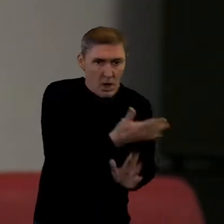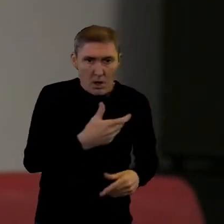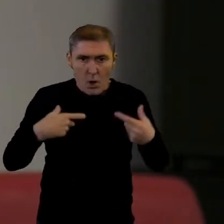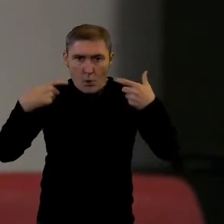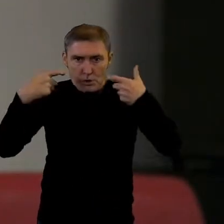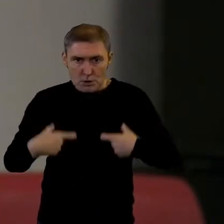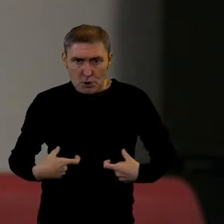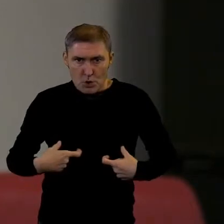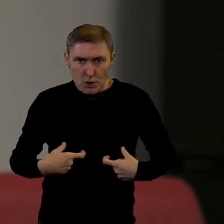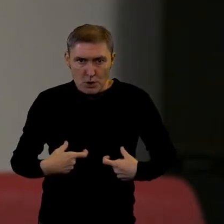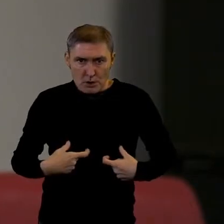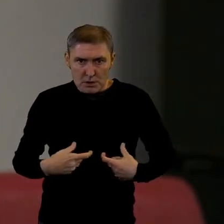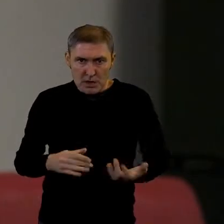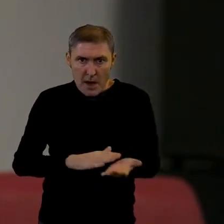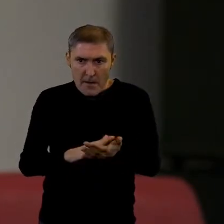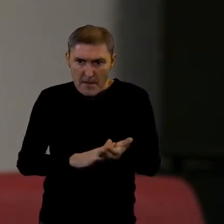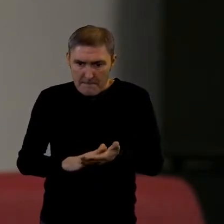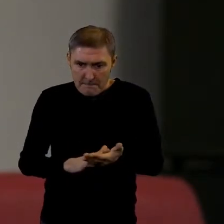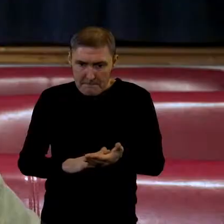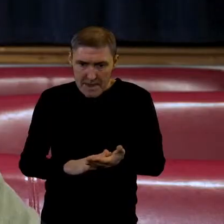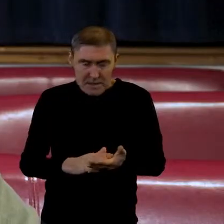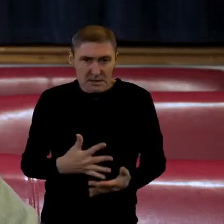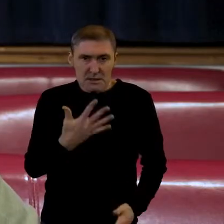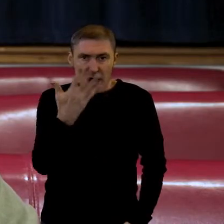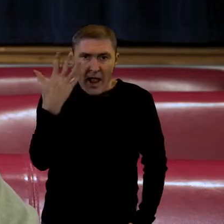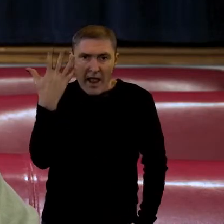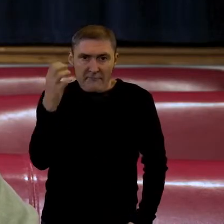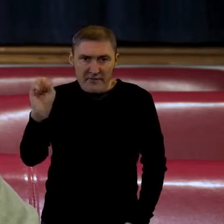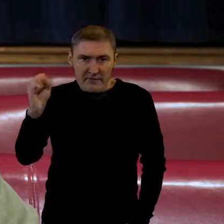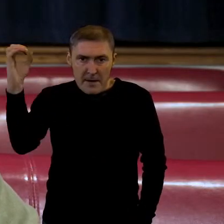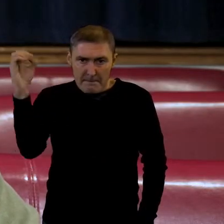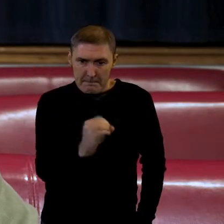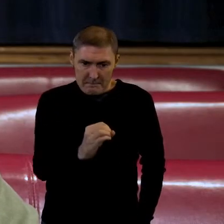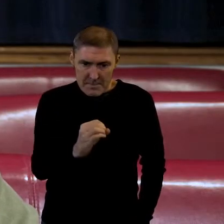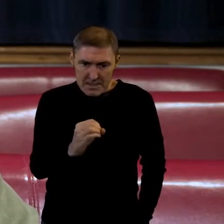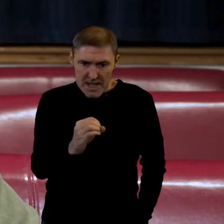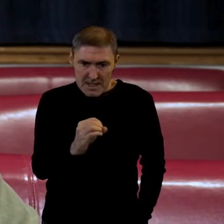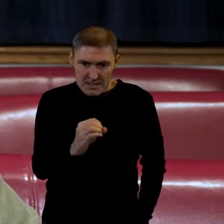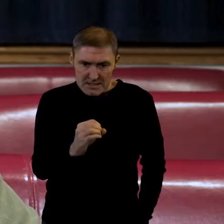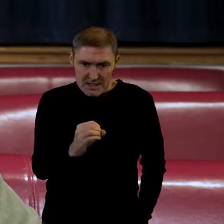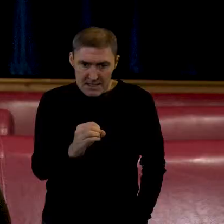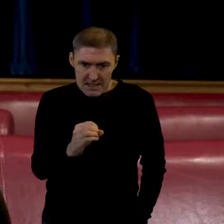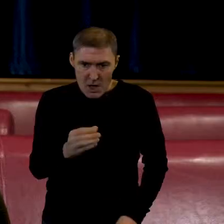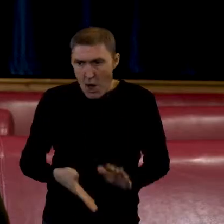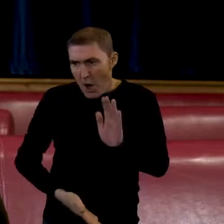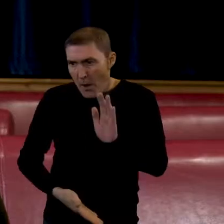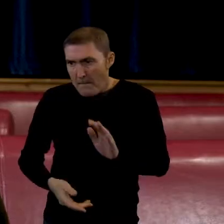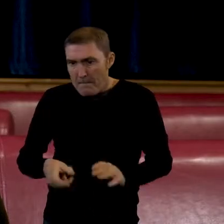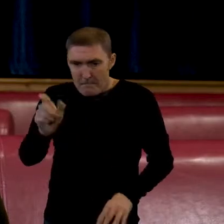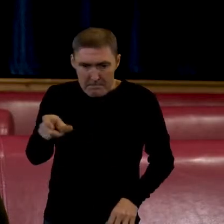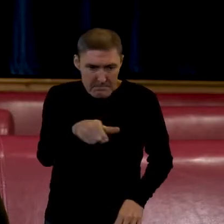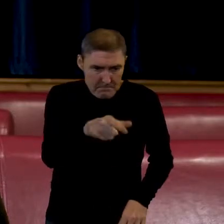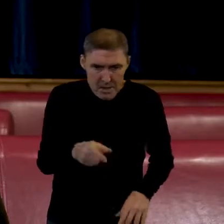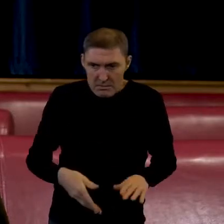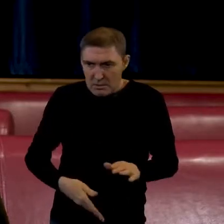courts and there's up to 50% uplift on the sentencing available to the church at the time. If you witness a